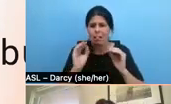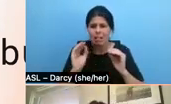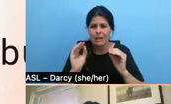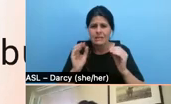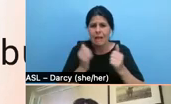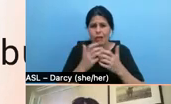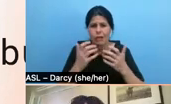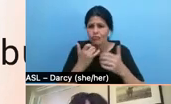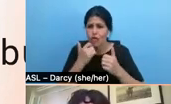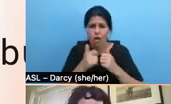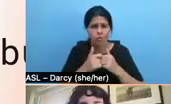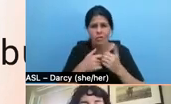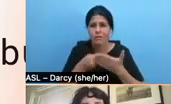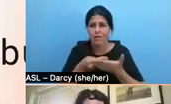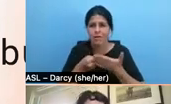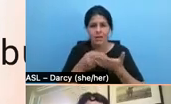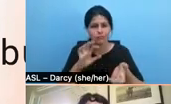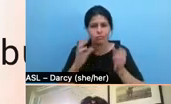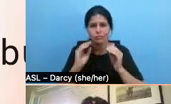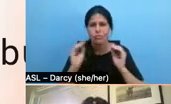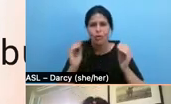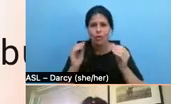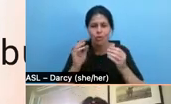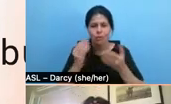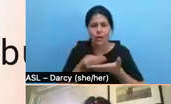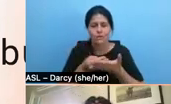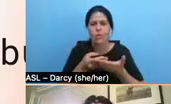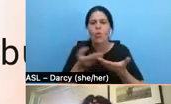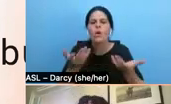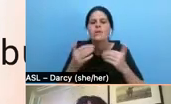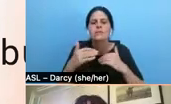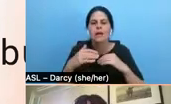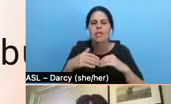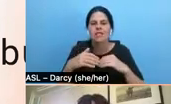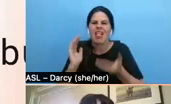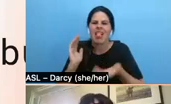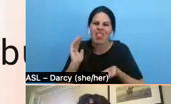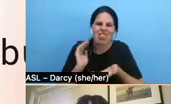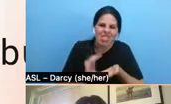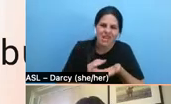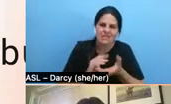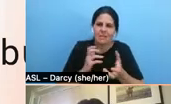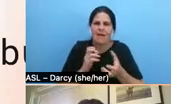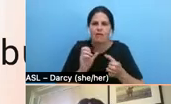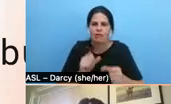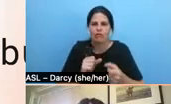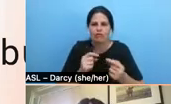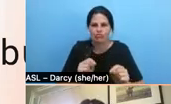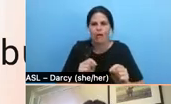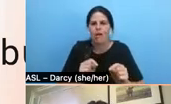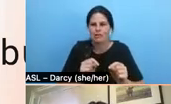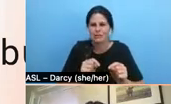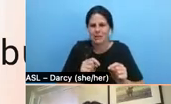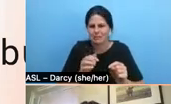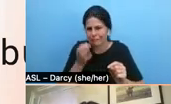What is the least amount of money that you can try to make the like shoestring budget? Um,